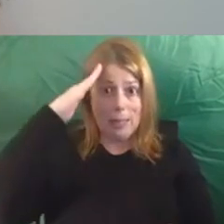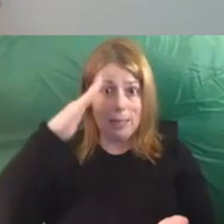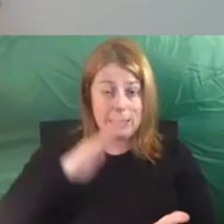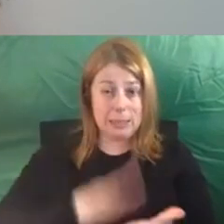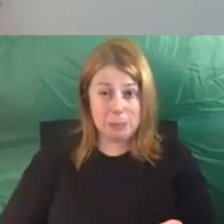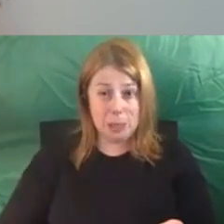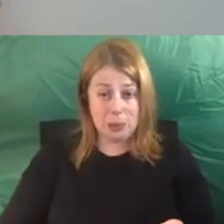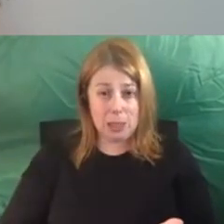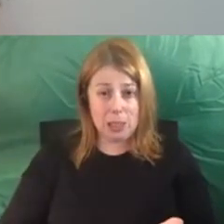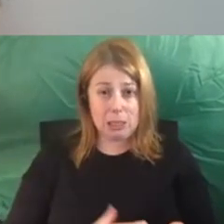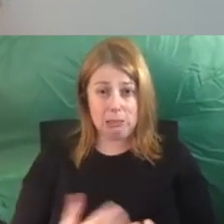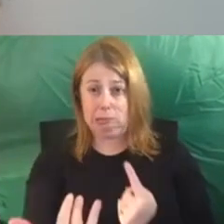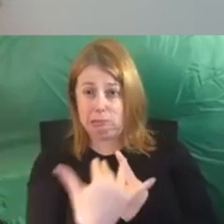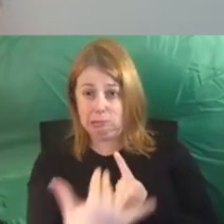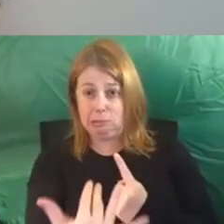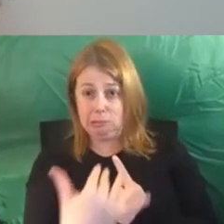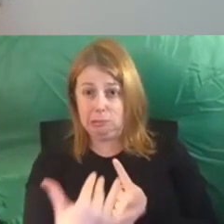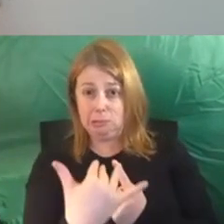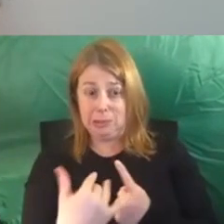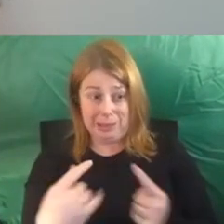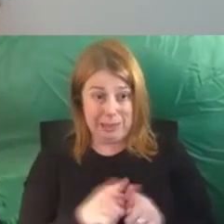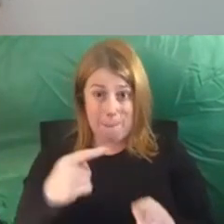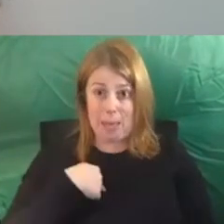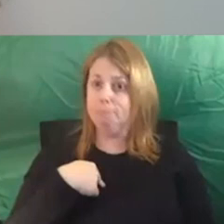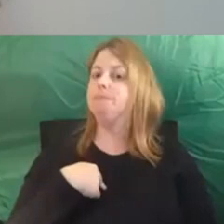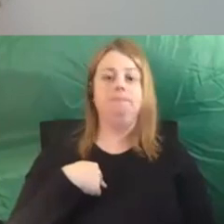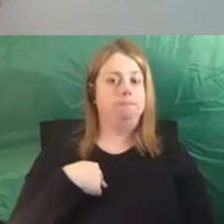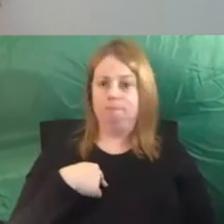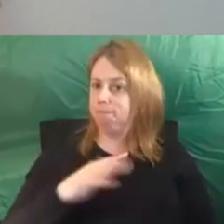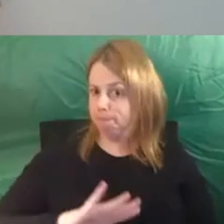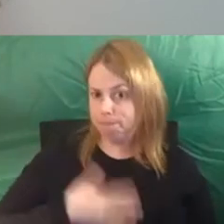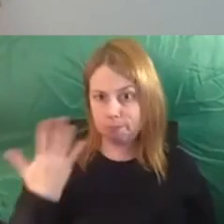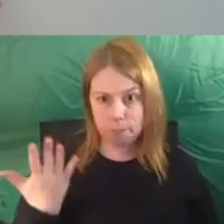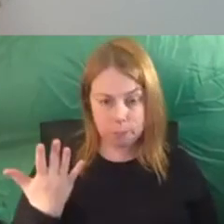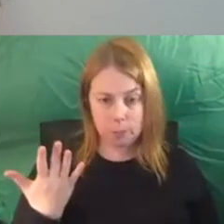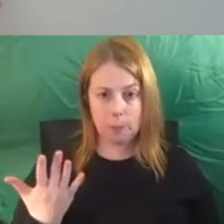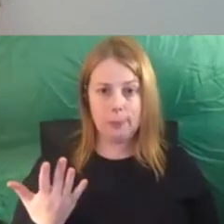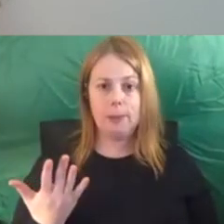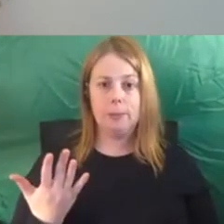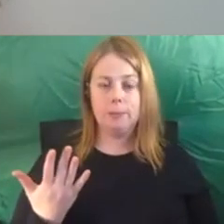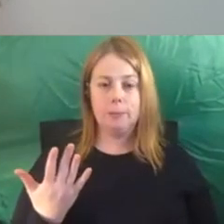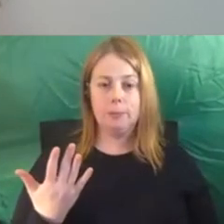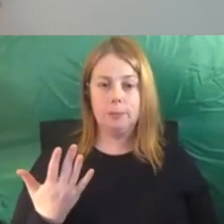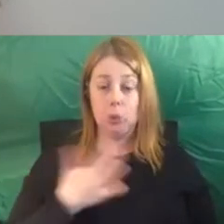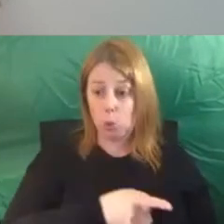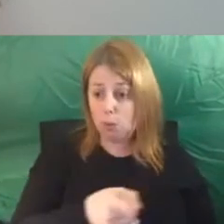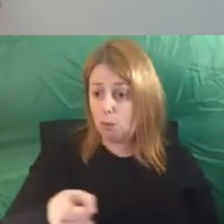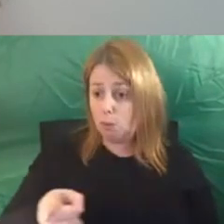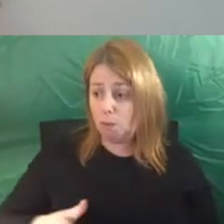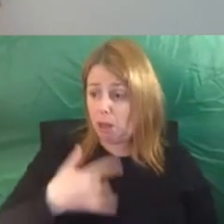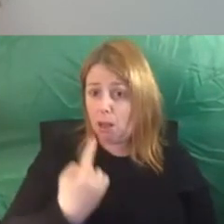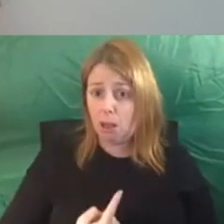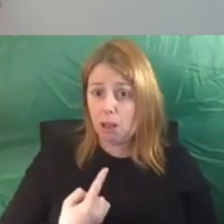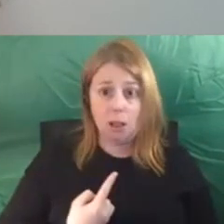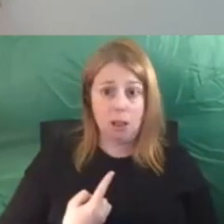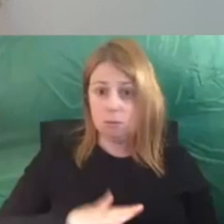torment and harassment that I did when I was running for election. I didn't want others to feel lonely and